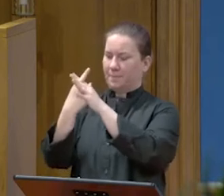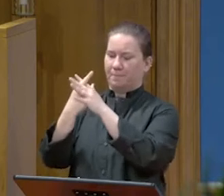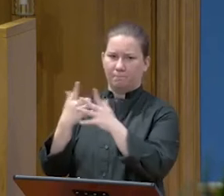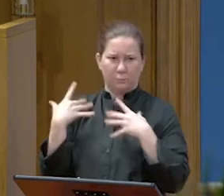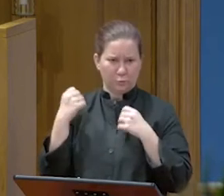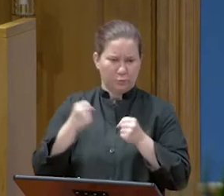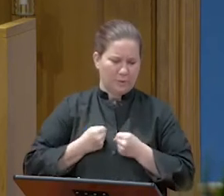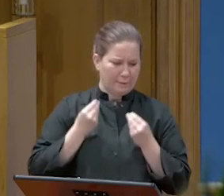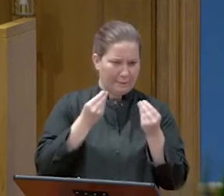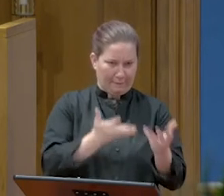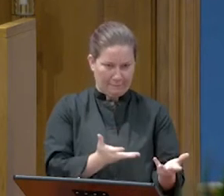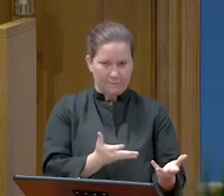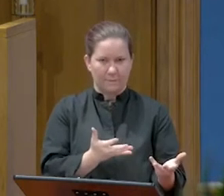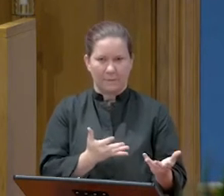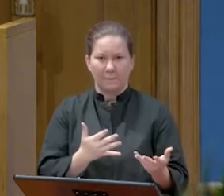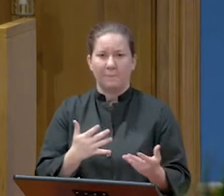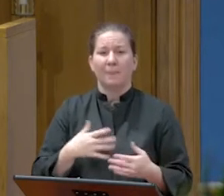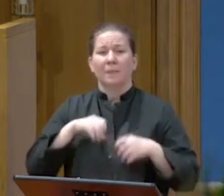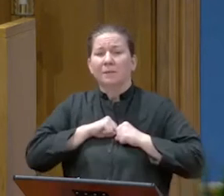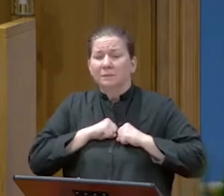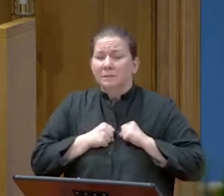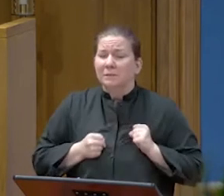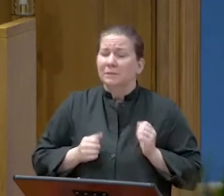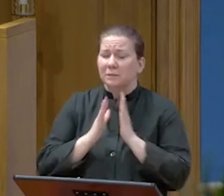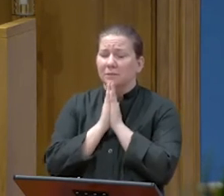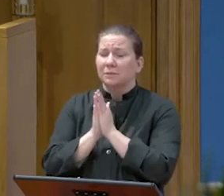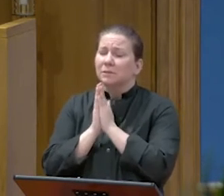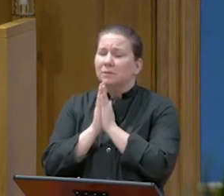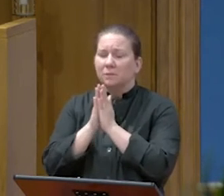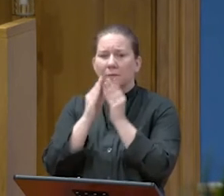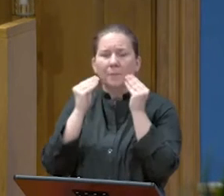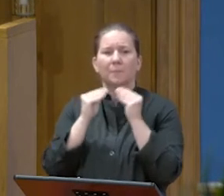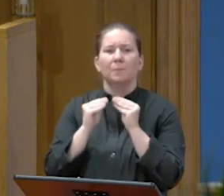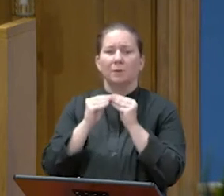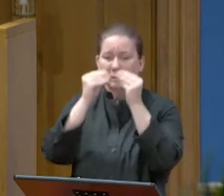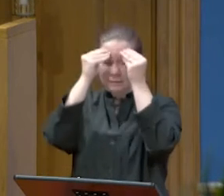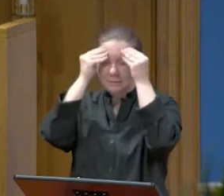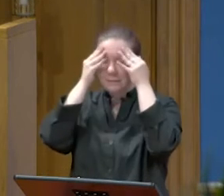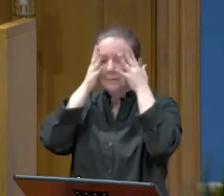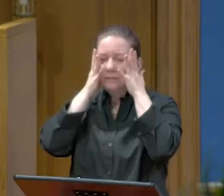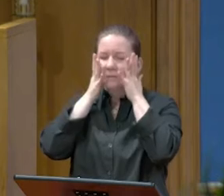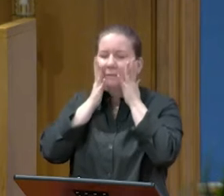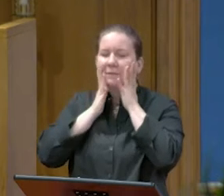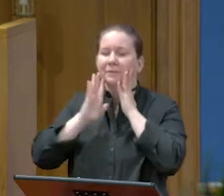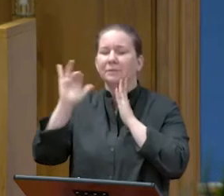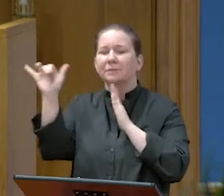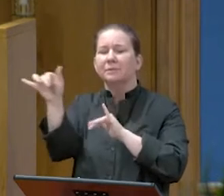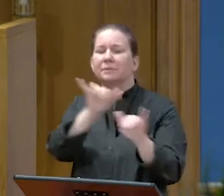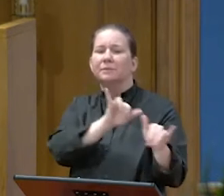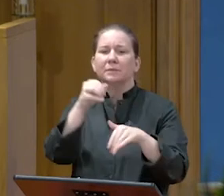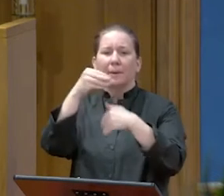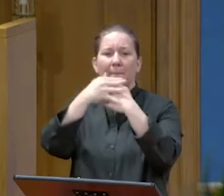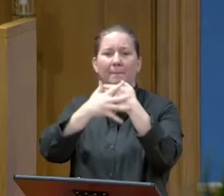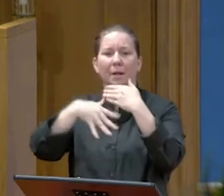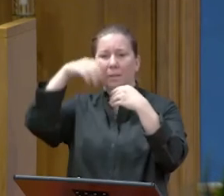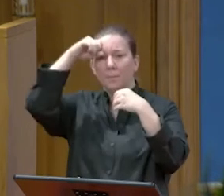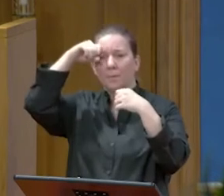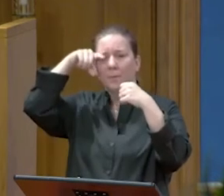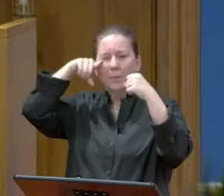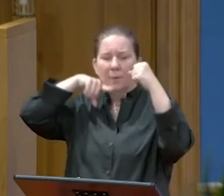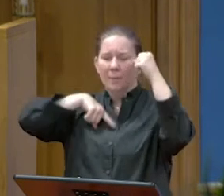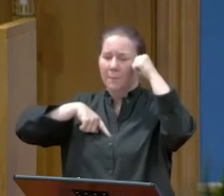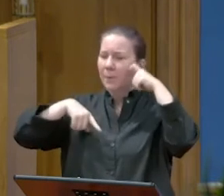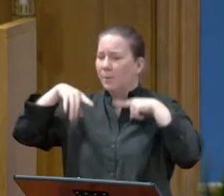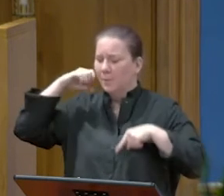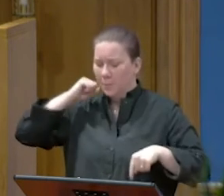In his anguish, he prayed more earnestly, and his sweat became like great drops of blood falling down